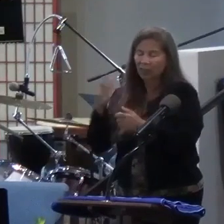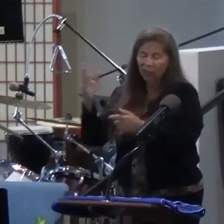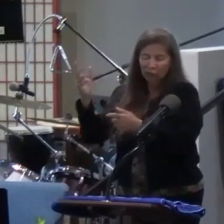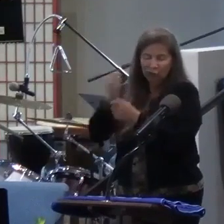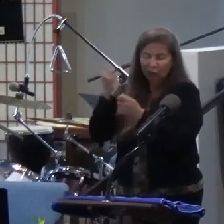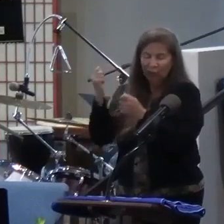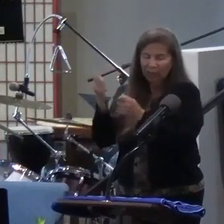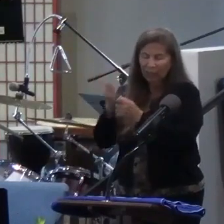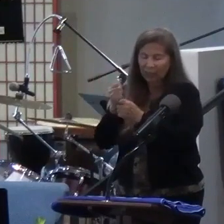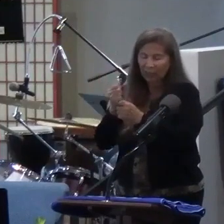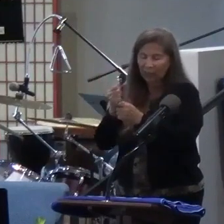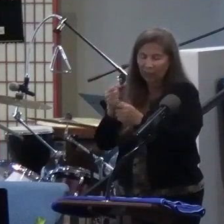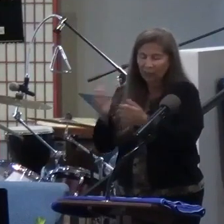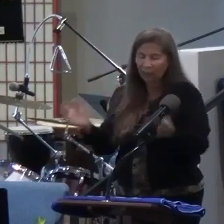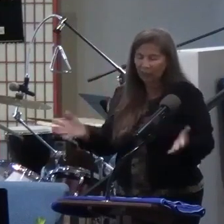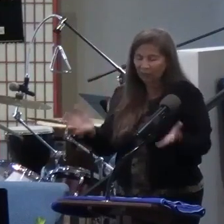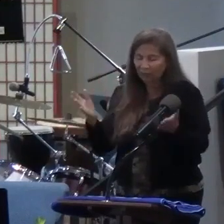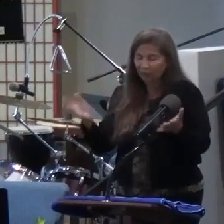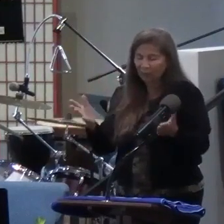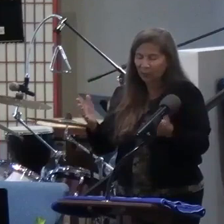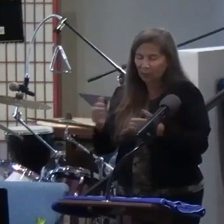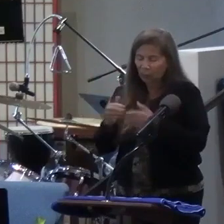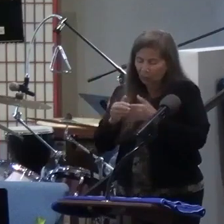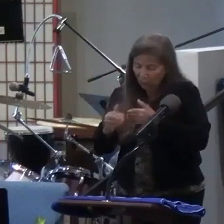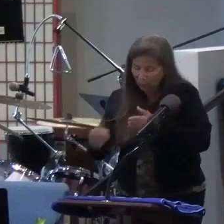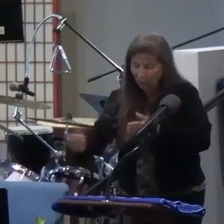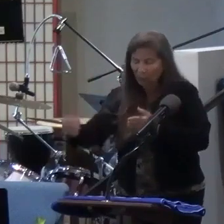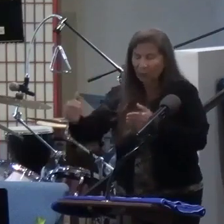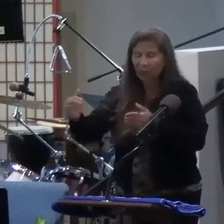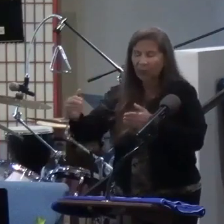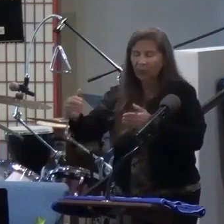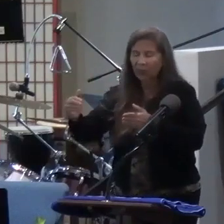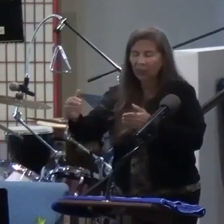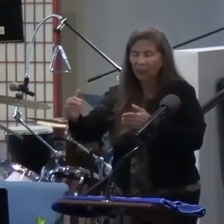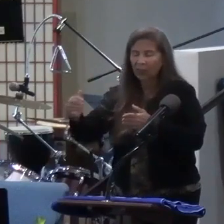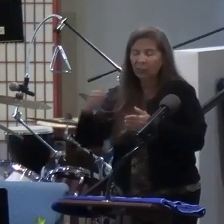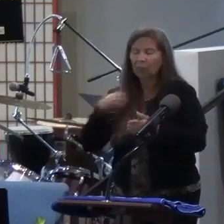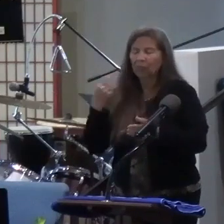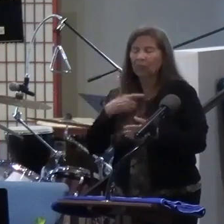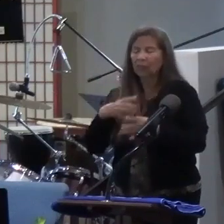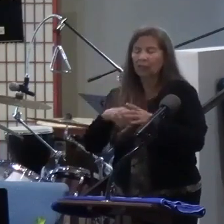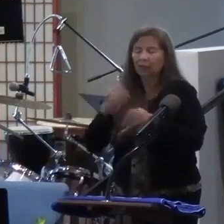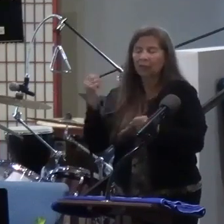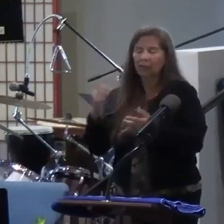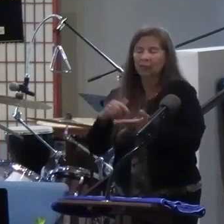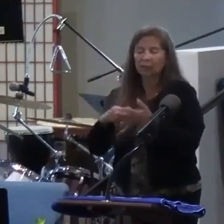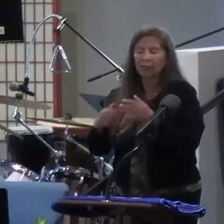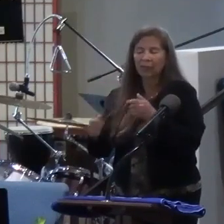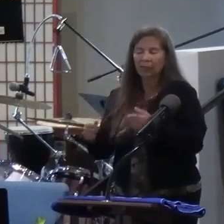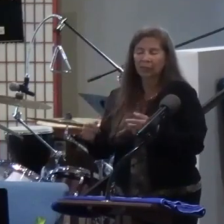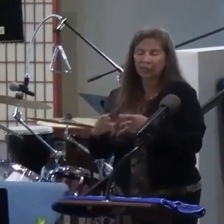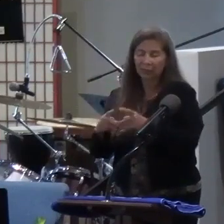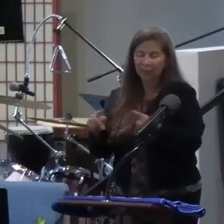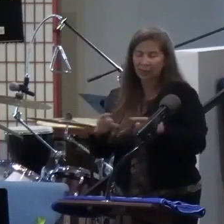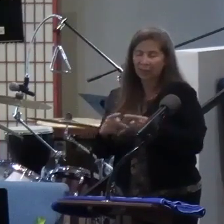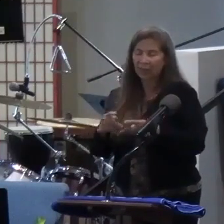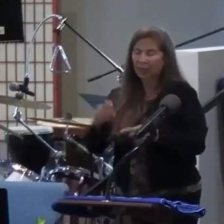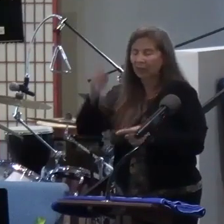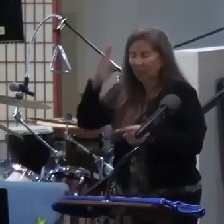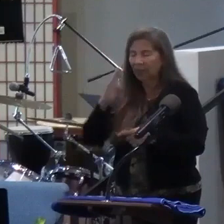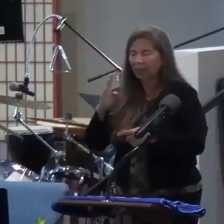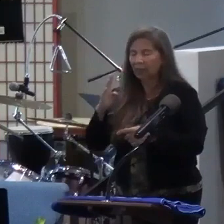And so as we move forward this morning, and as we eventually leave this place, God is cheering for you,